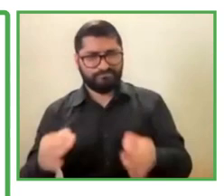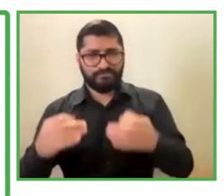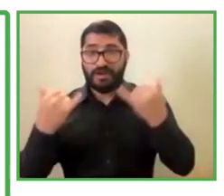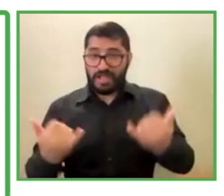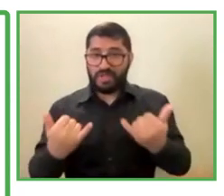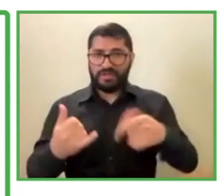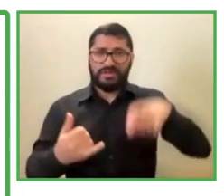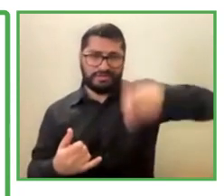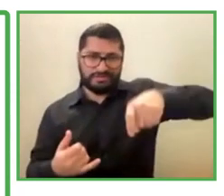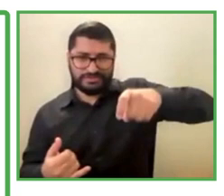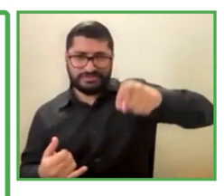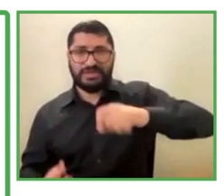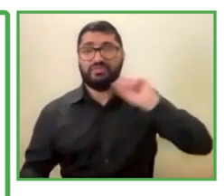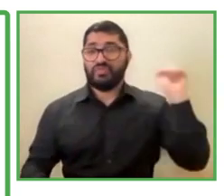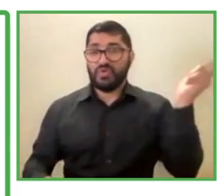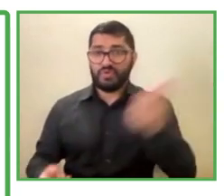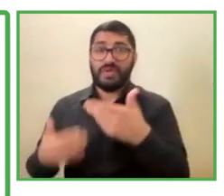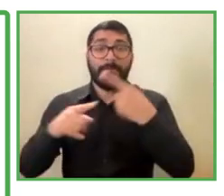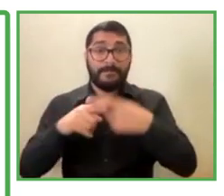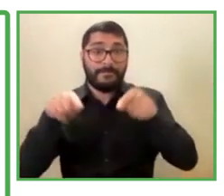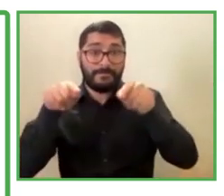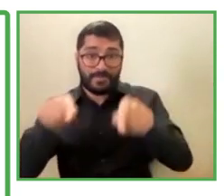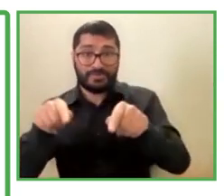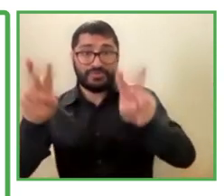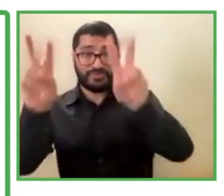what is required today. And for this reason.